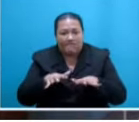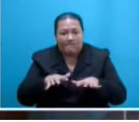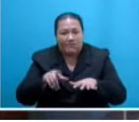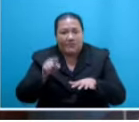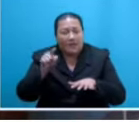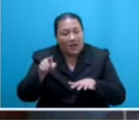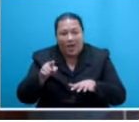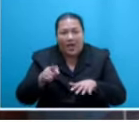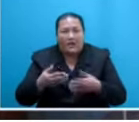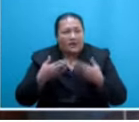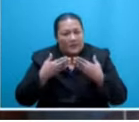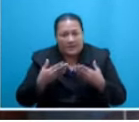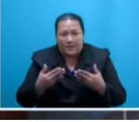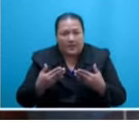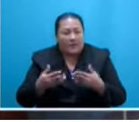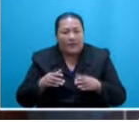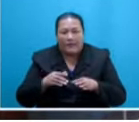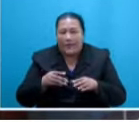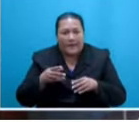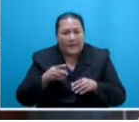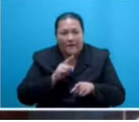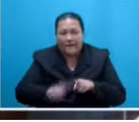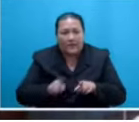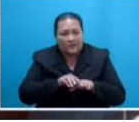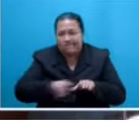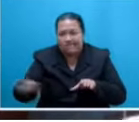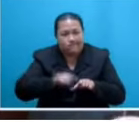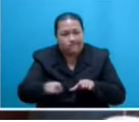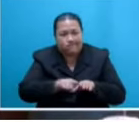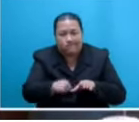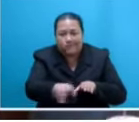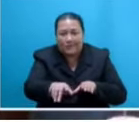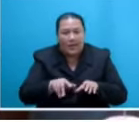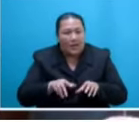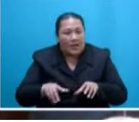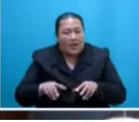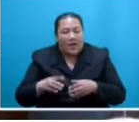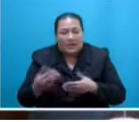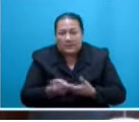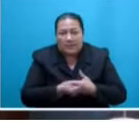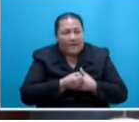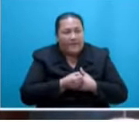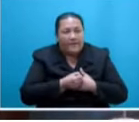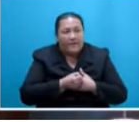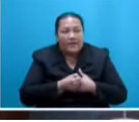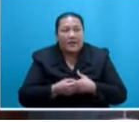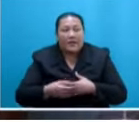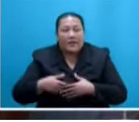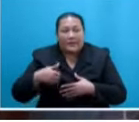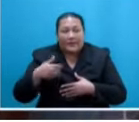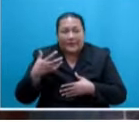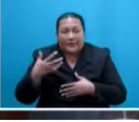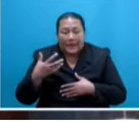response to guide and direct the traumatised victims. Kandawa hates your better than ever attitude,